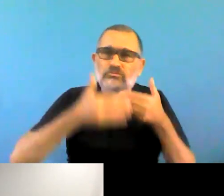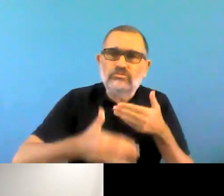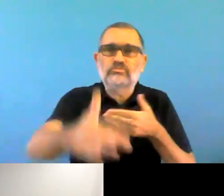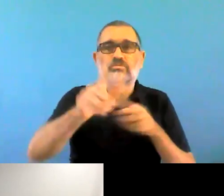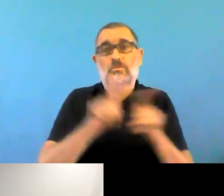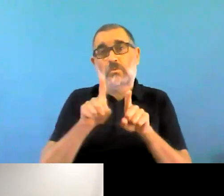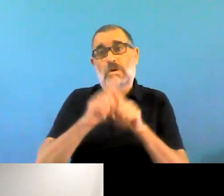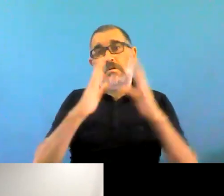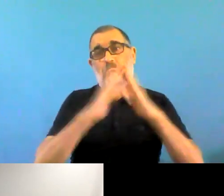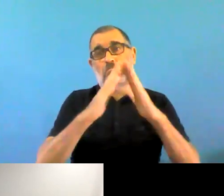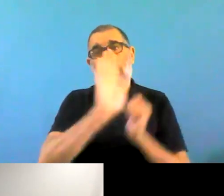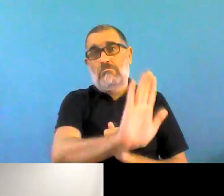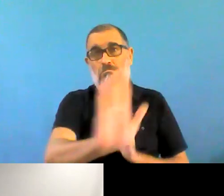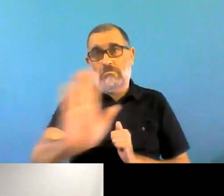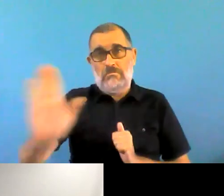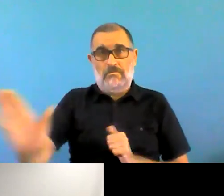spoke of how